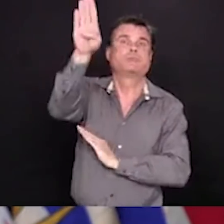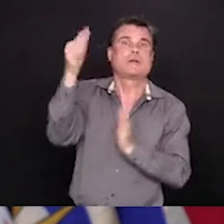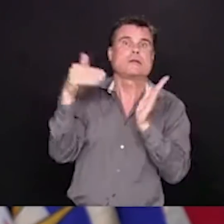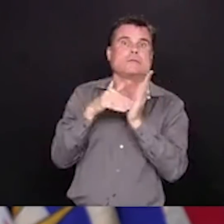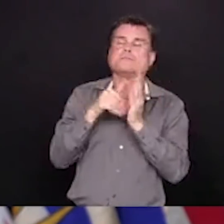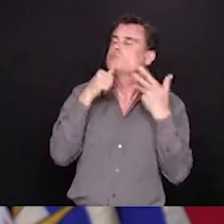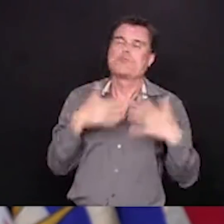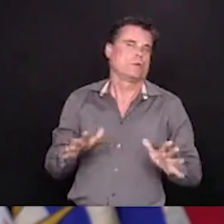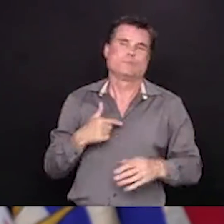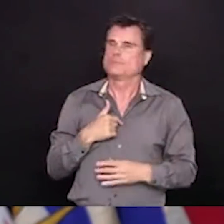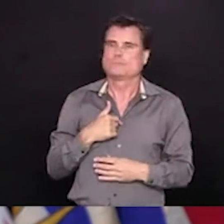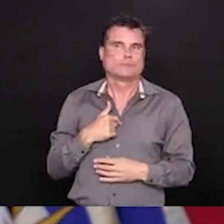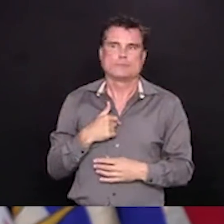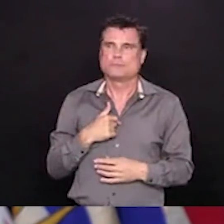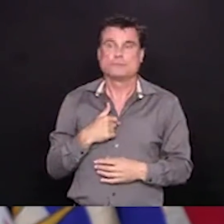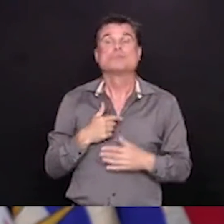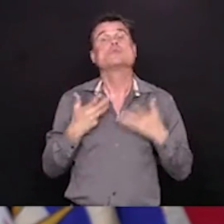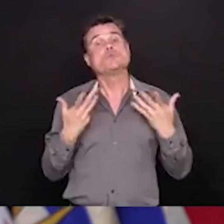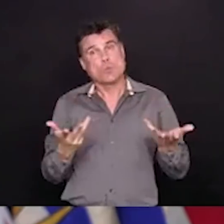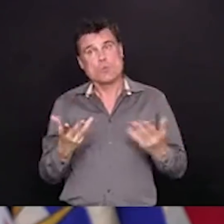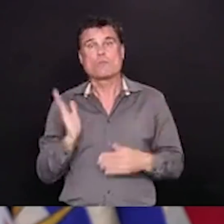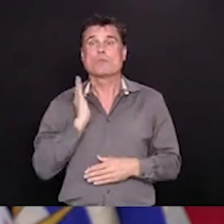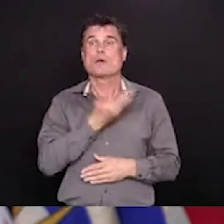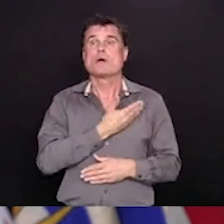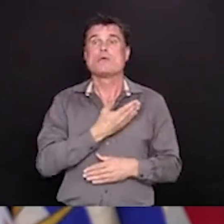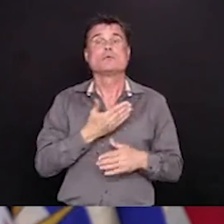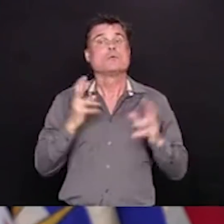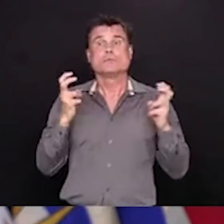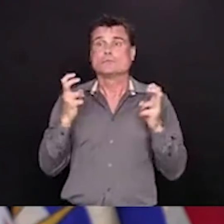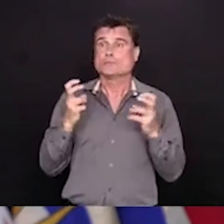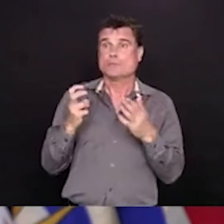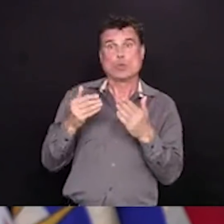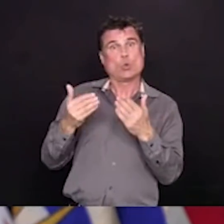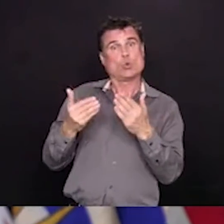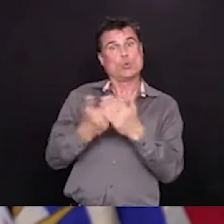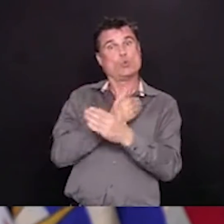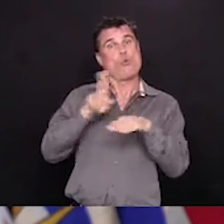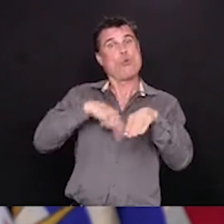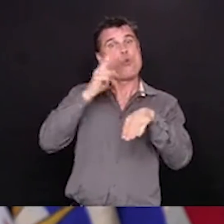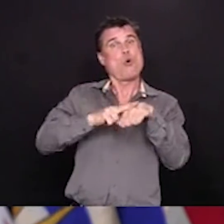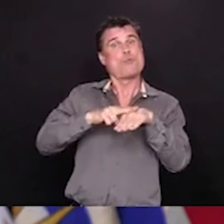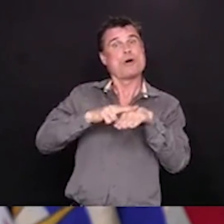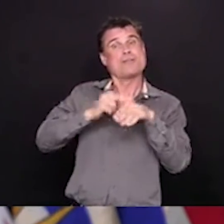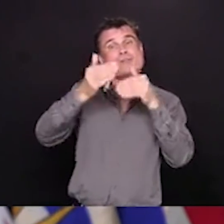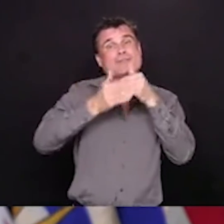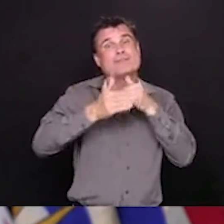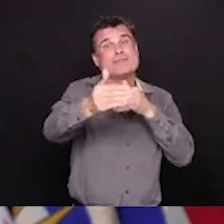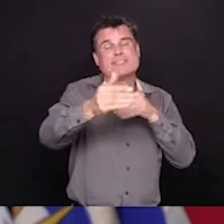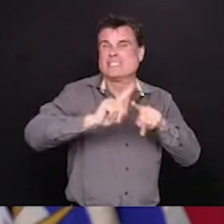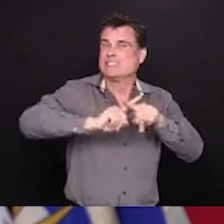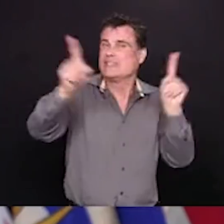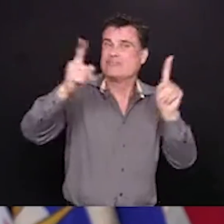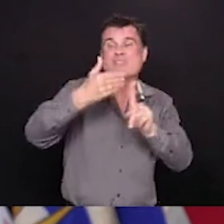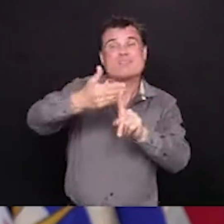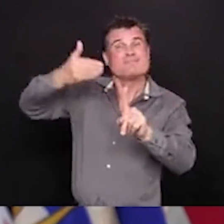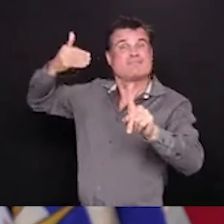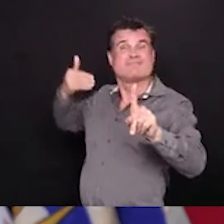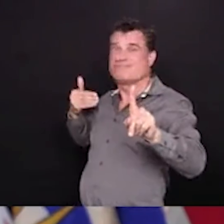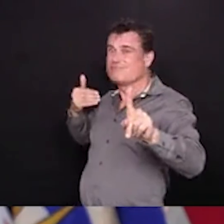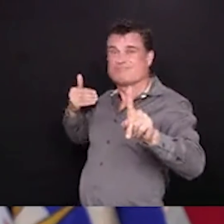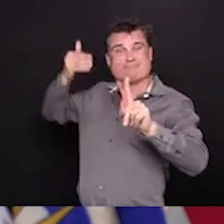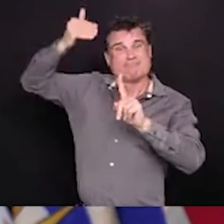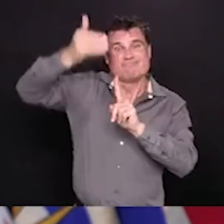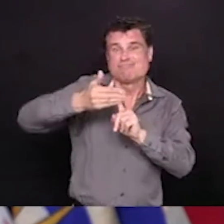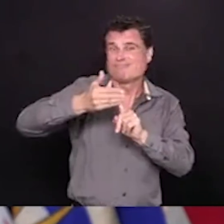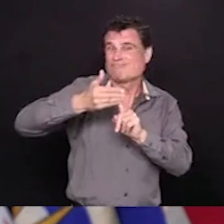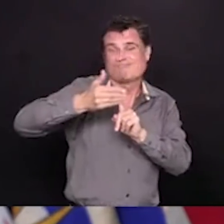Restrictions on numbers of people who go to weddings, to funerals, regular religious observances and gatherings. Restrictions